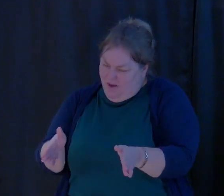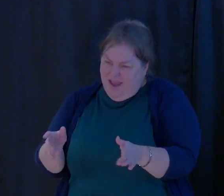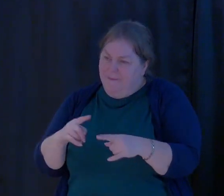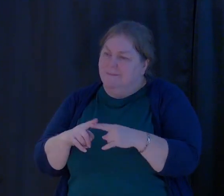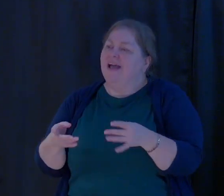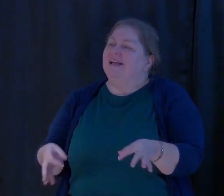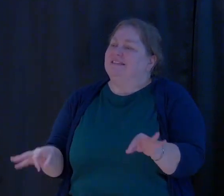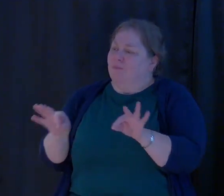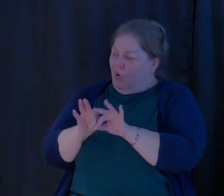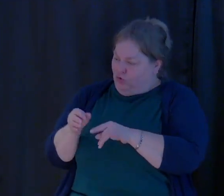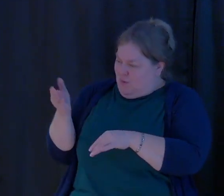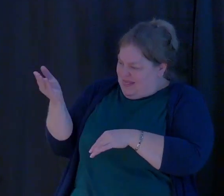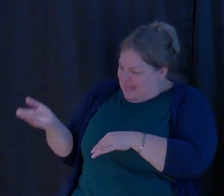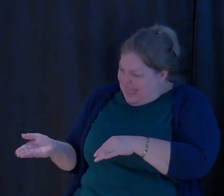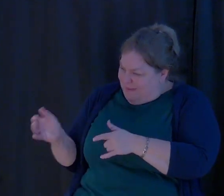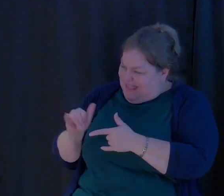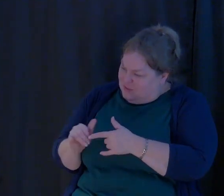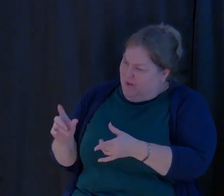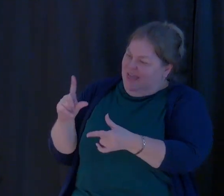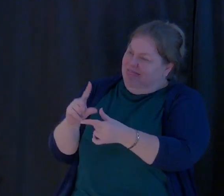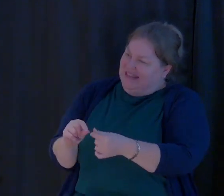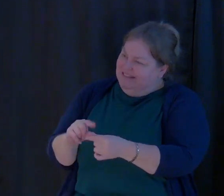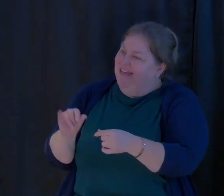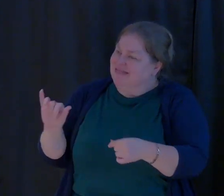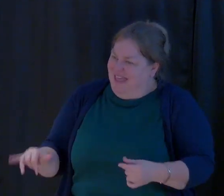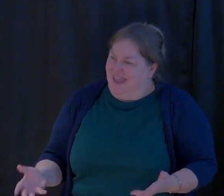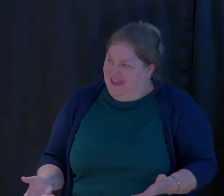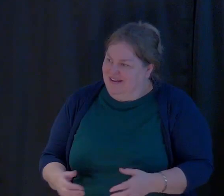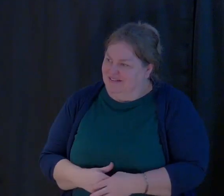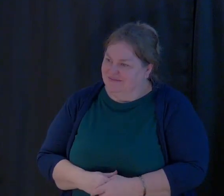It's important to them. why they express their opinion that way.